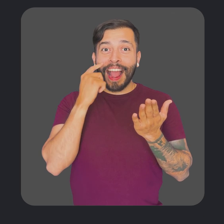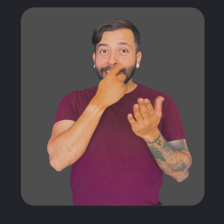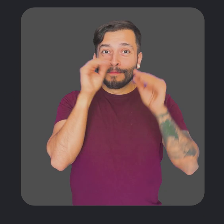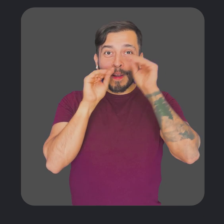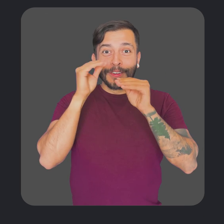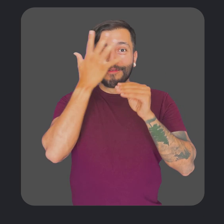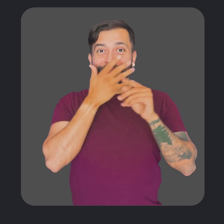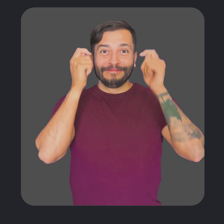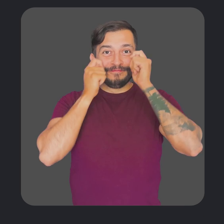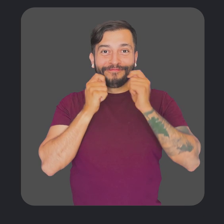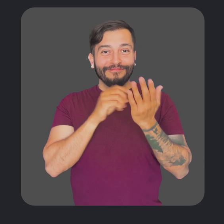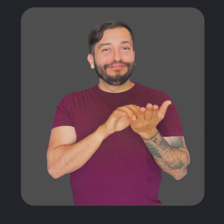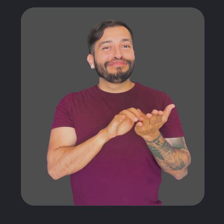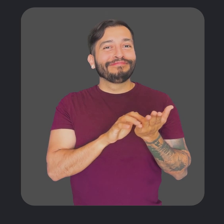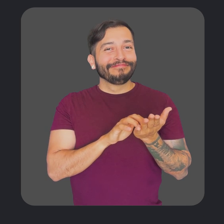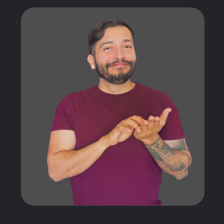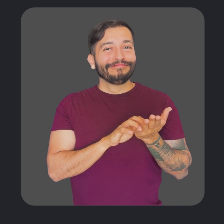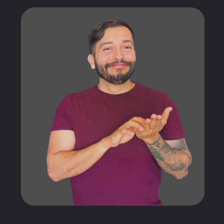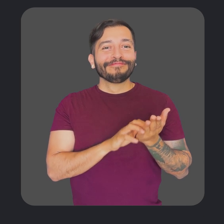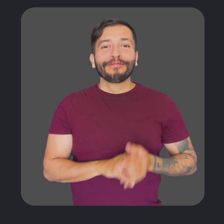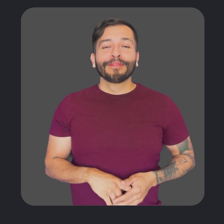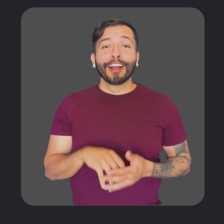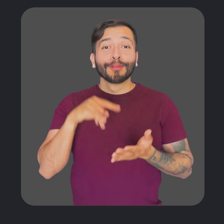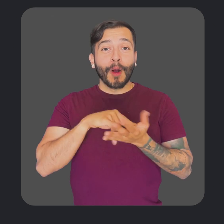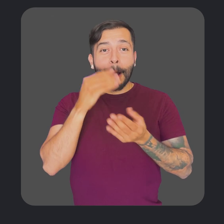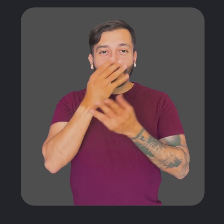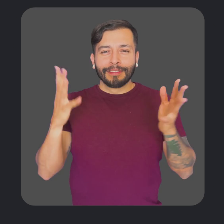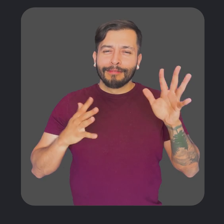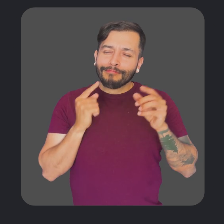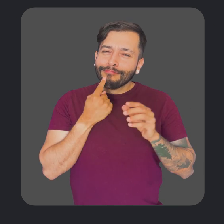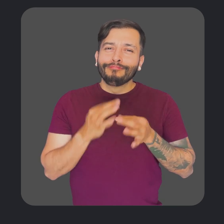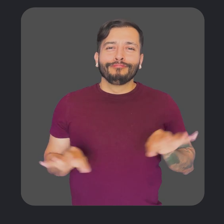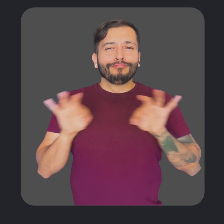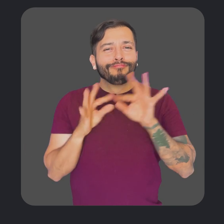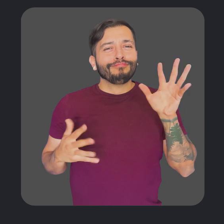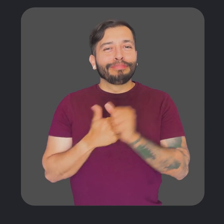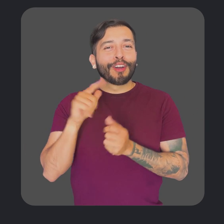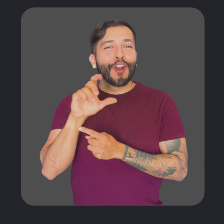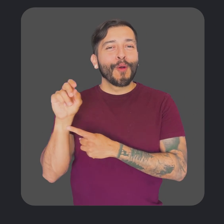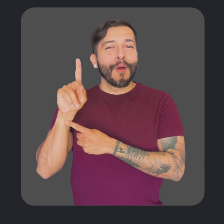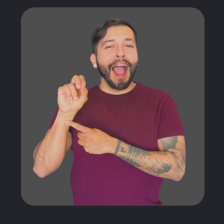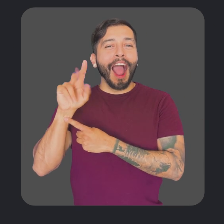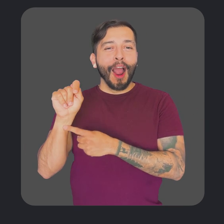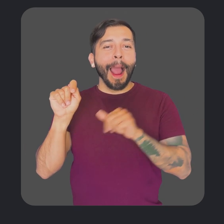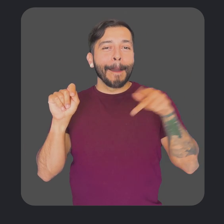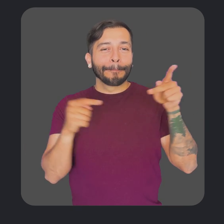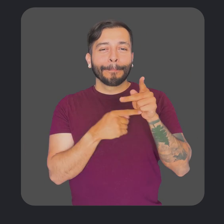that can help people use their phones through eye movements and facial gestures. Also in Android news, we've made some major updates to